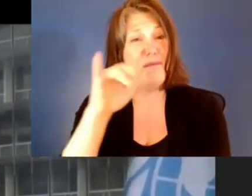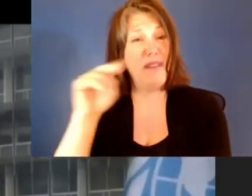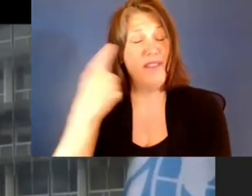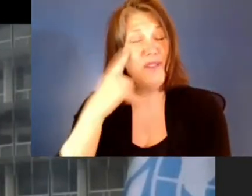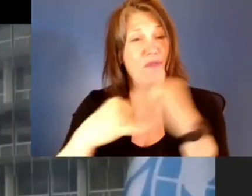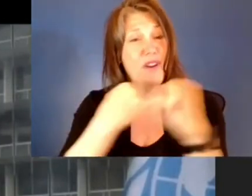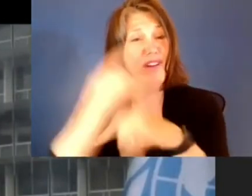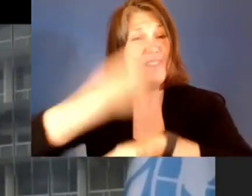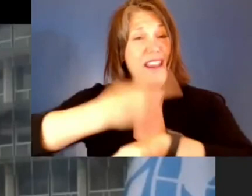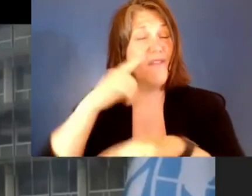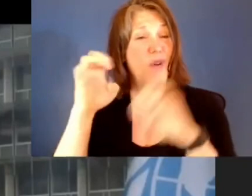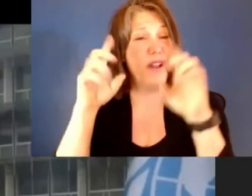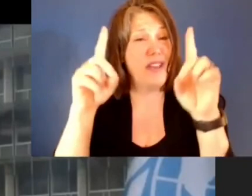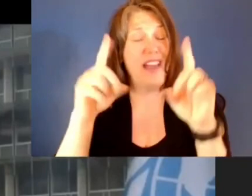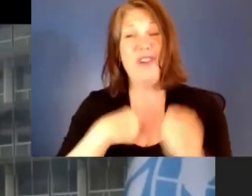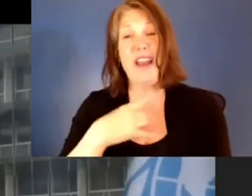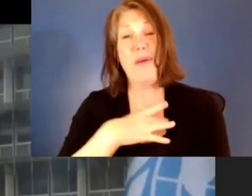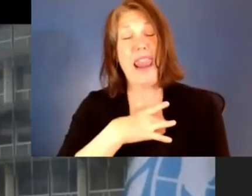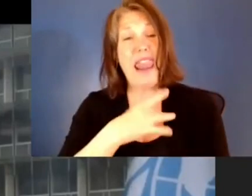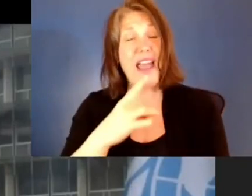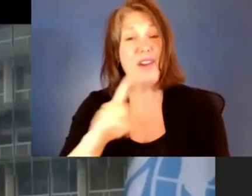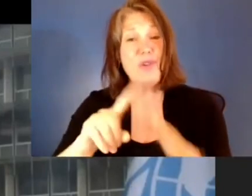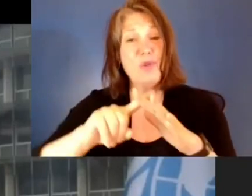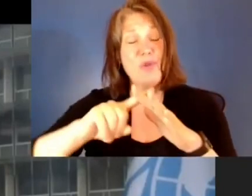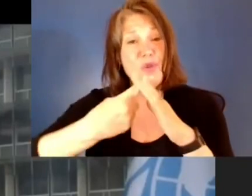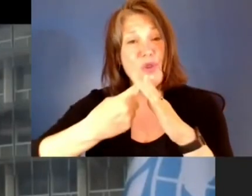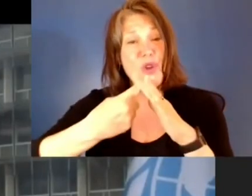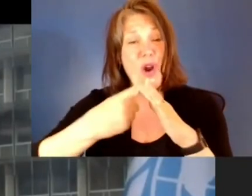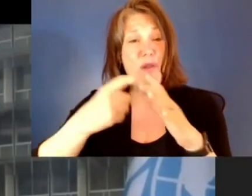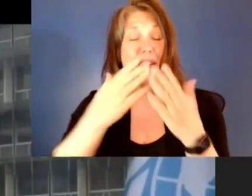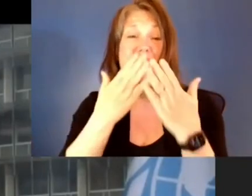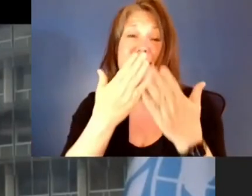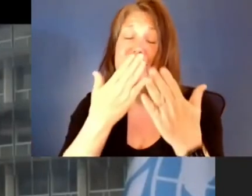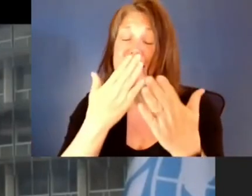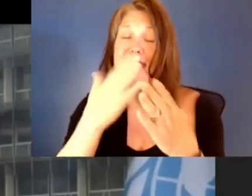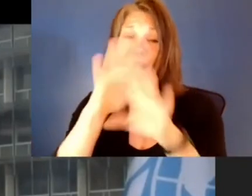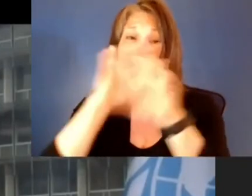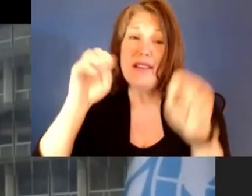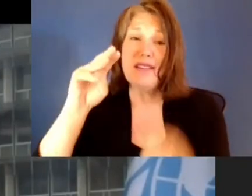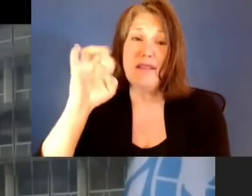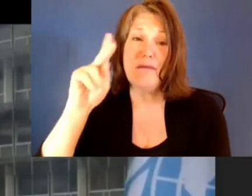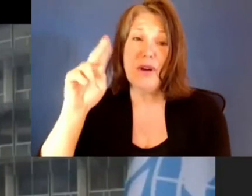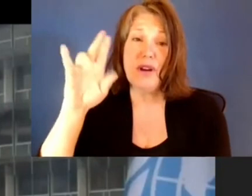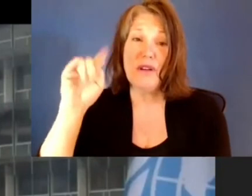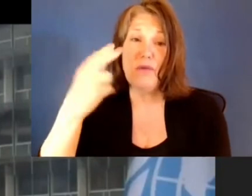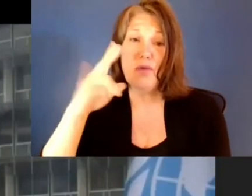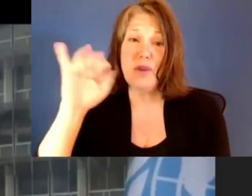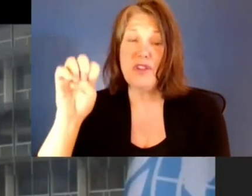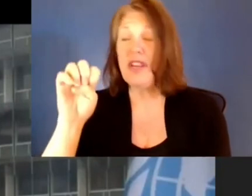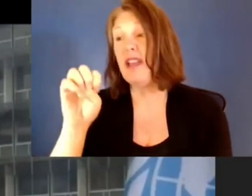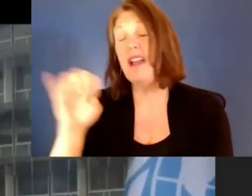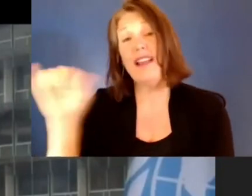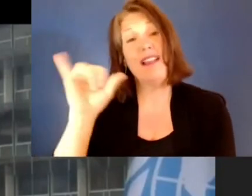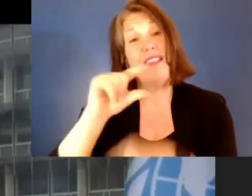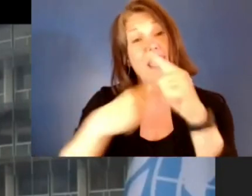And I'd like to start by thanking its president, Mark Ritchie. Like Global Minnesota, UNESCO was founded on